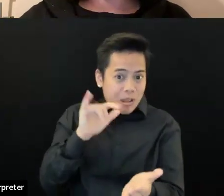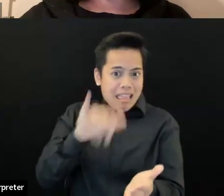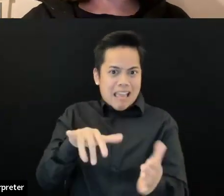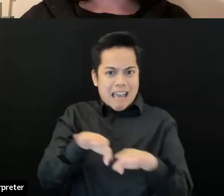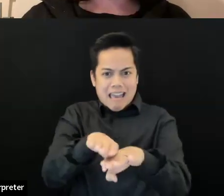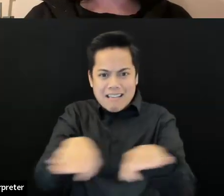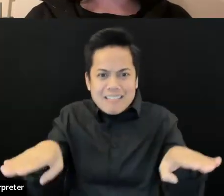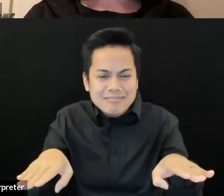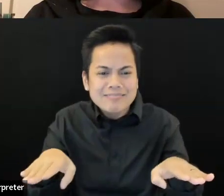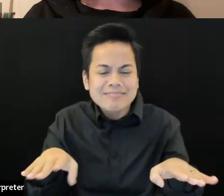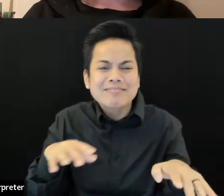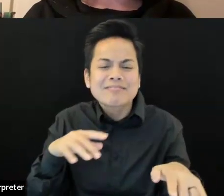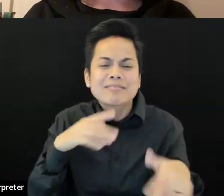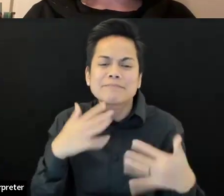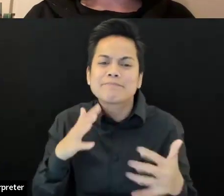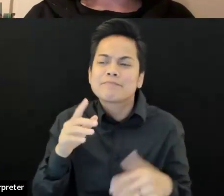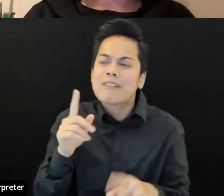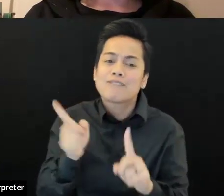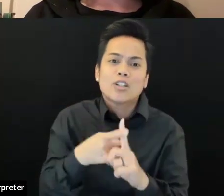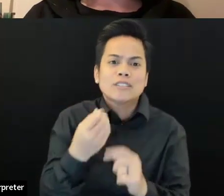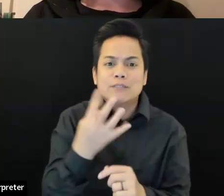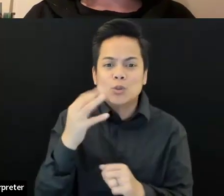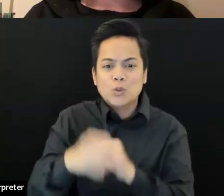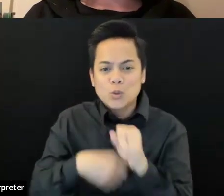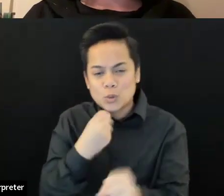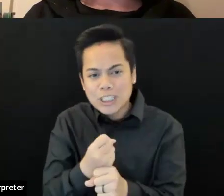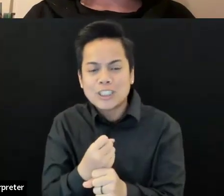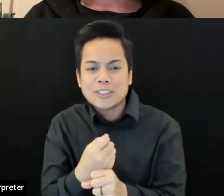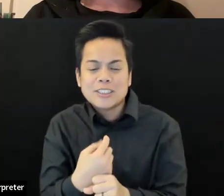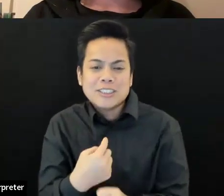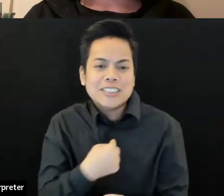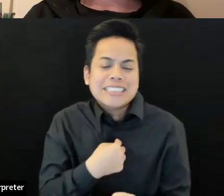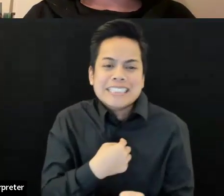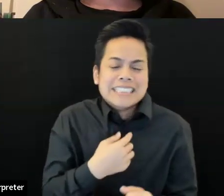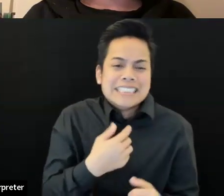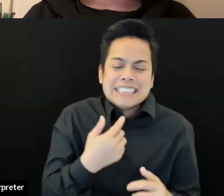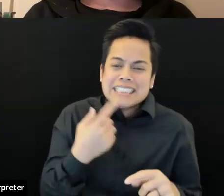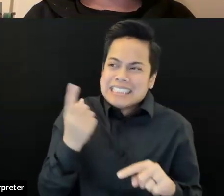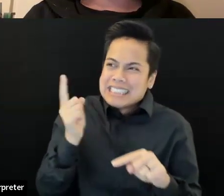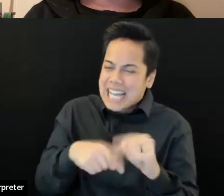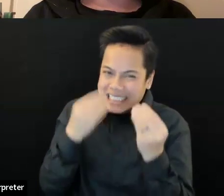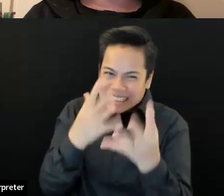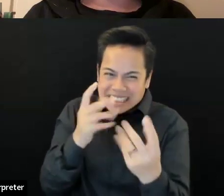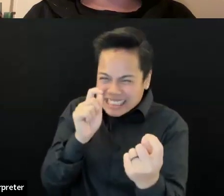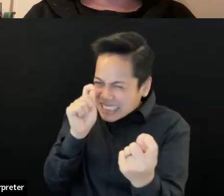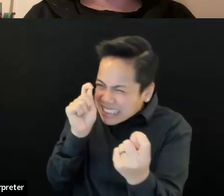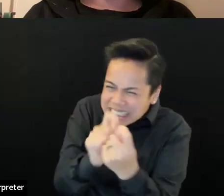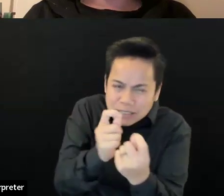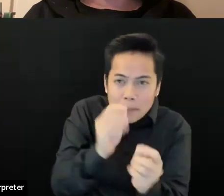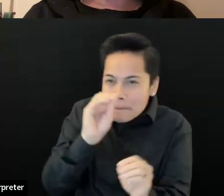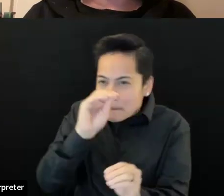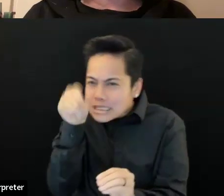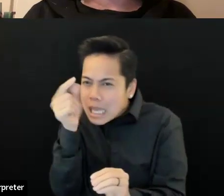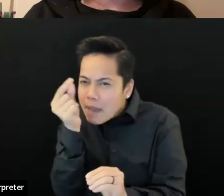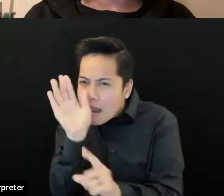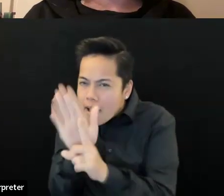I, I, won't say like a percentage for you, Steve, I'm, I'm dodging it, but, um, you know, the majority, uh, a, comfy majority